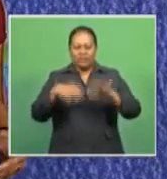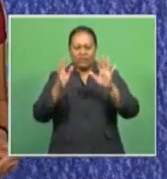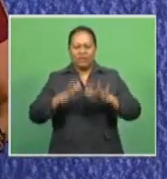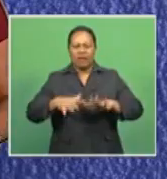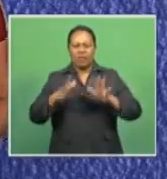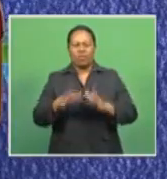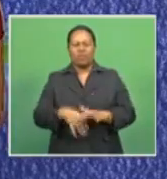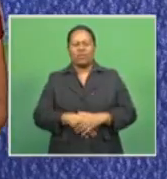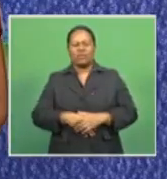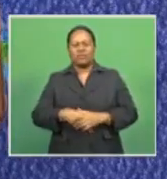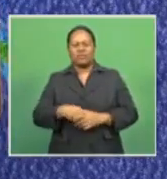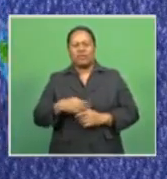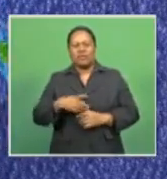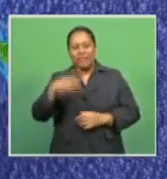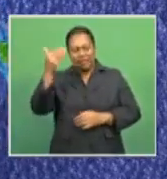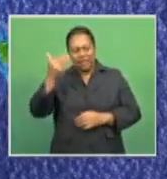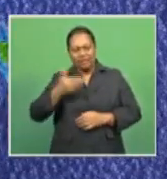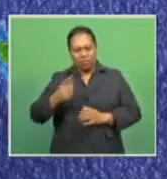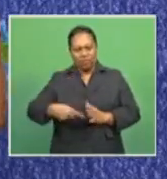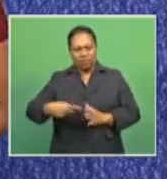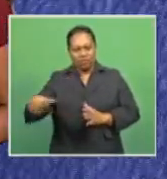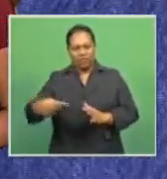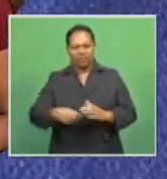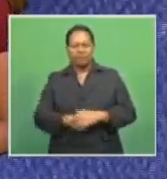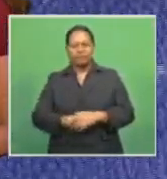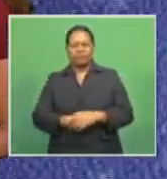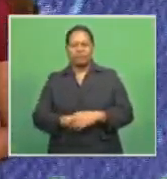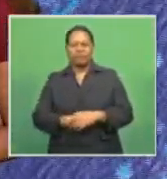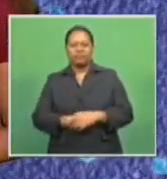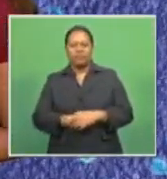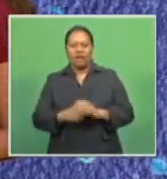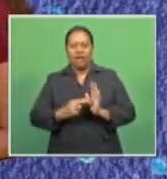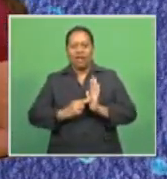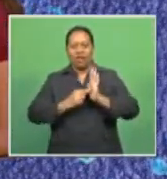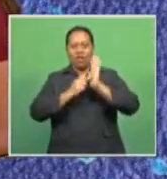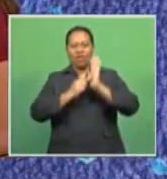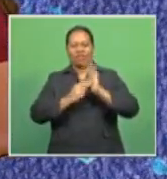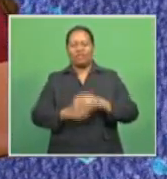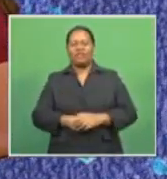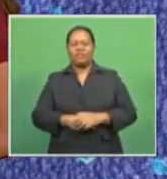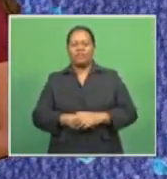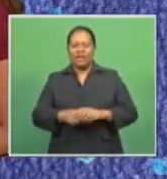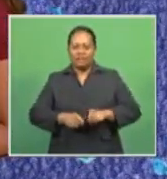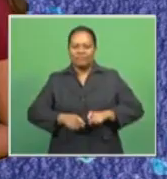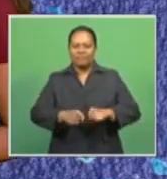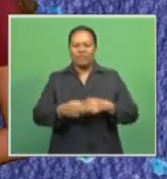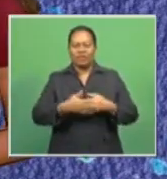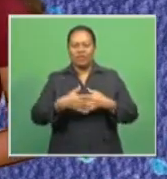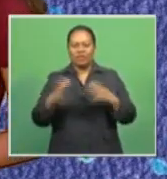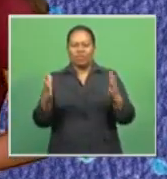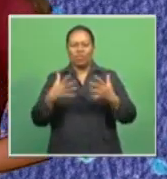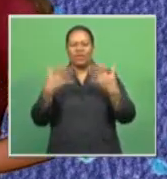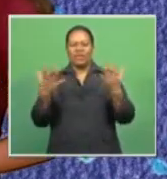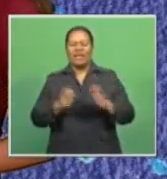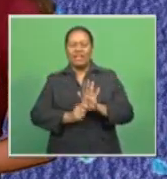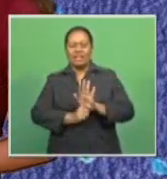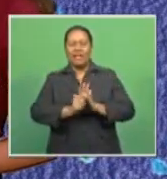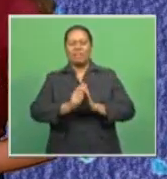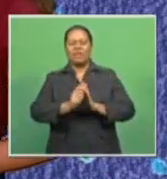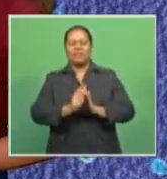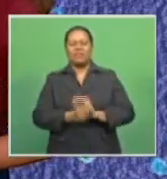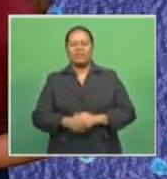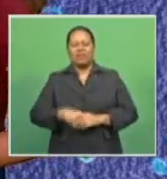persistent by evening. And up north, the window for showers will remain open. The temperatures will